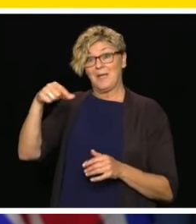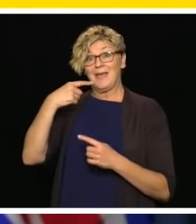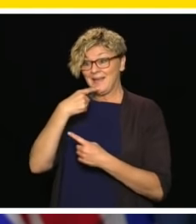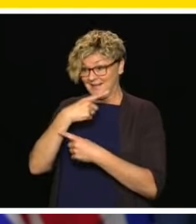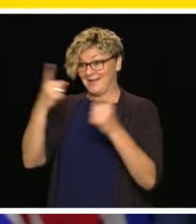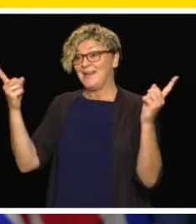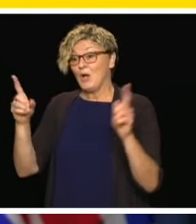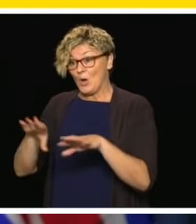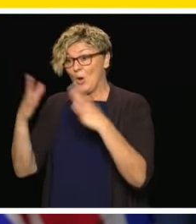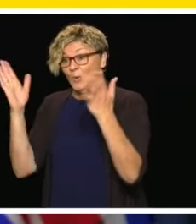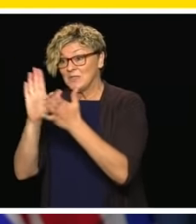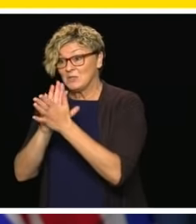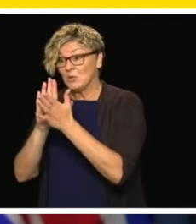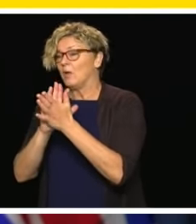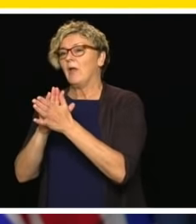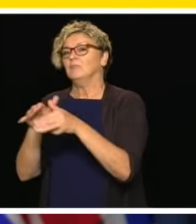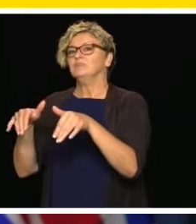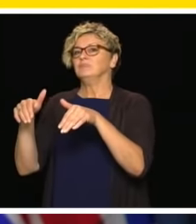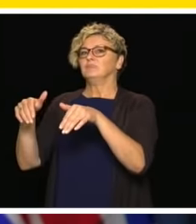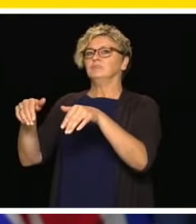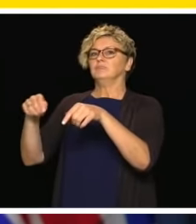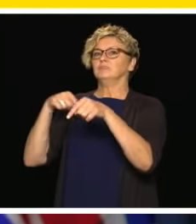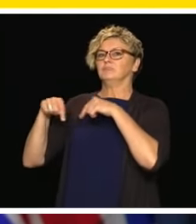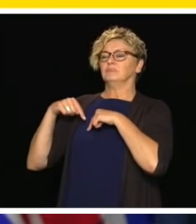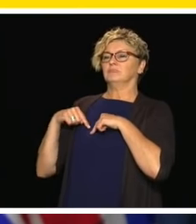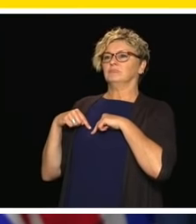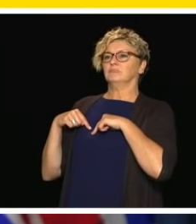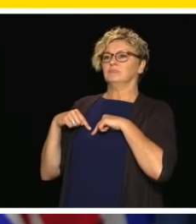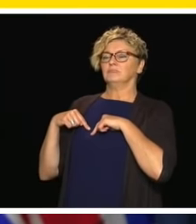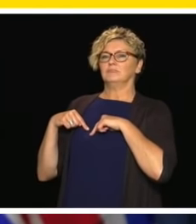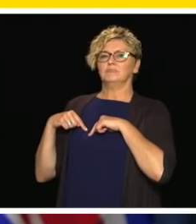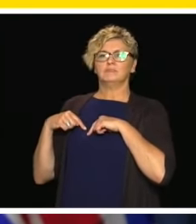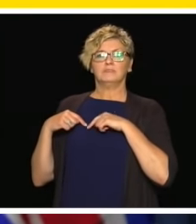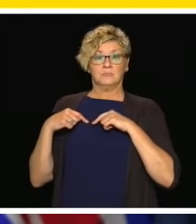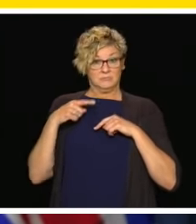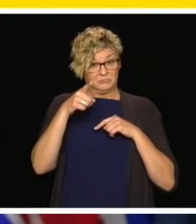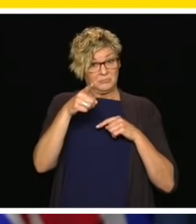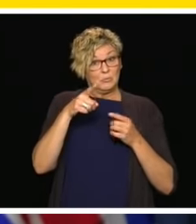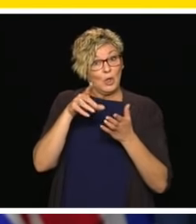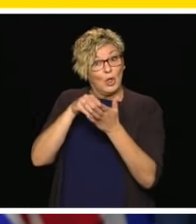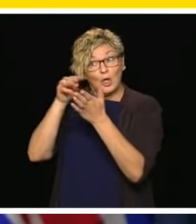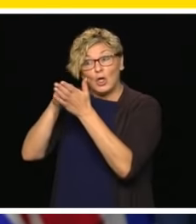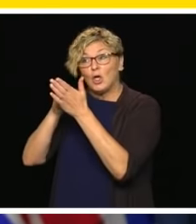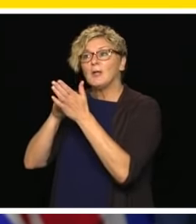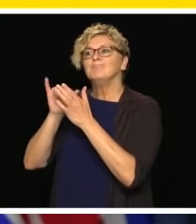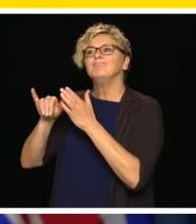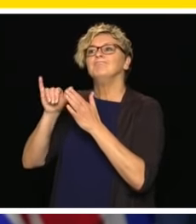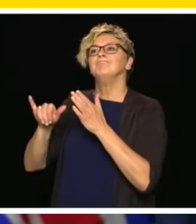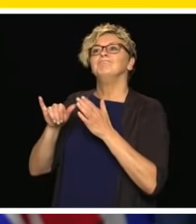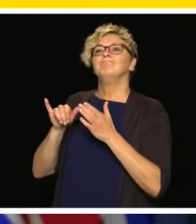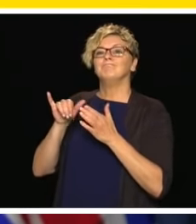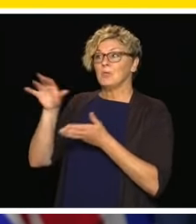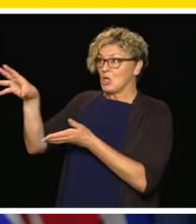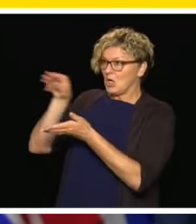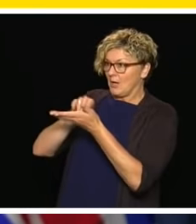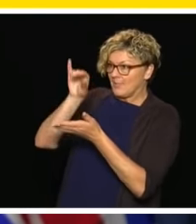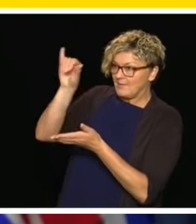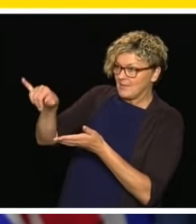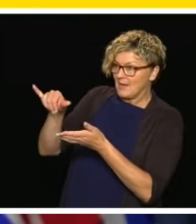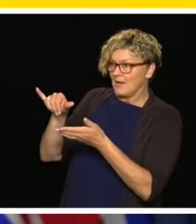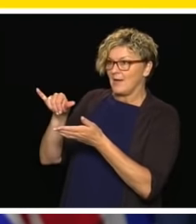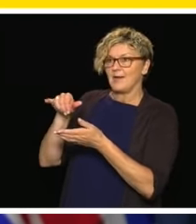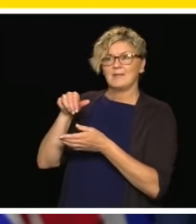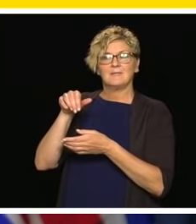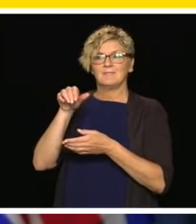reopen schools. What other jurisdictions, other provinces or even countries have you looked at as a model for how to or how not to do things especially